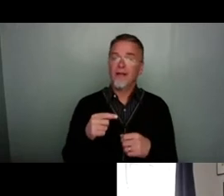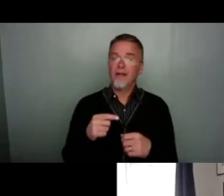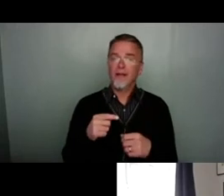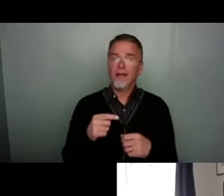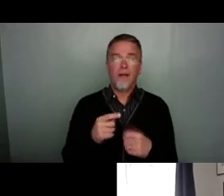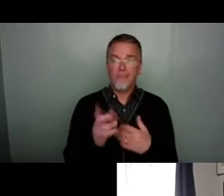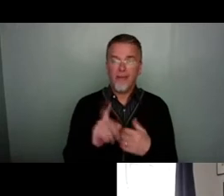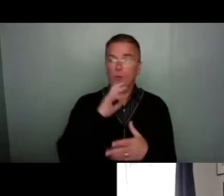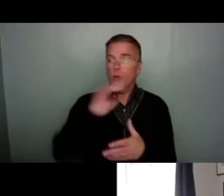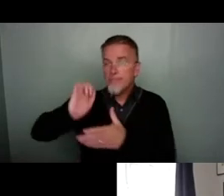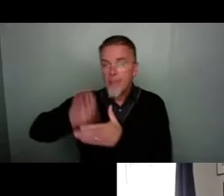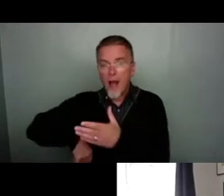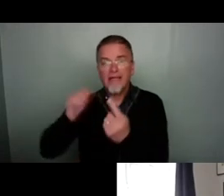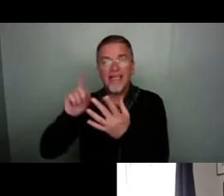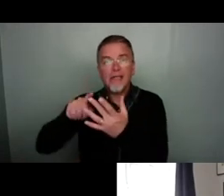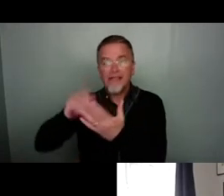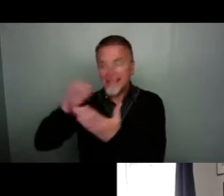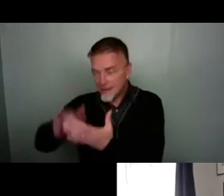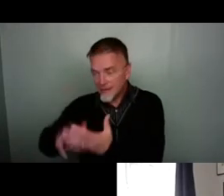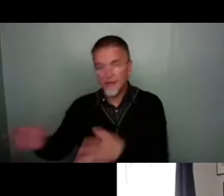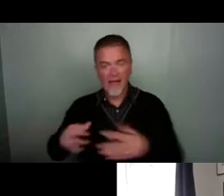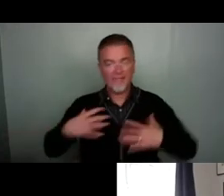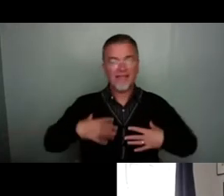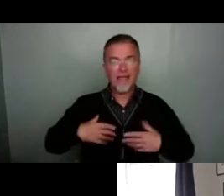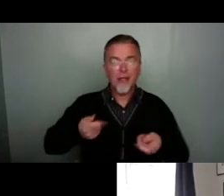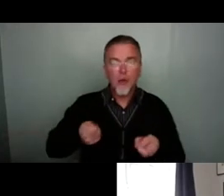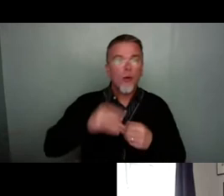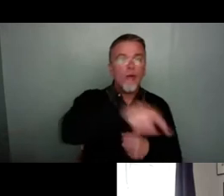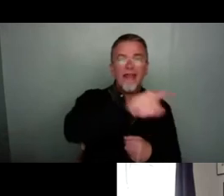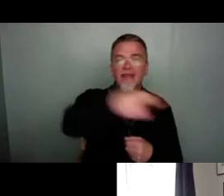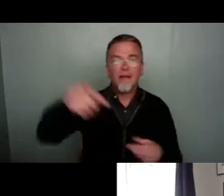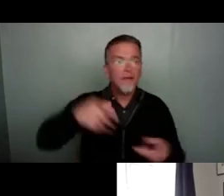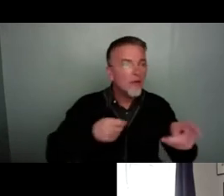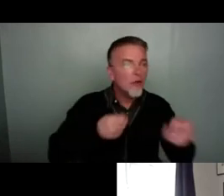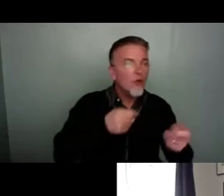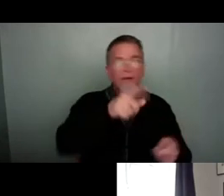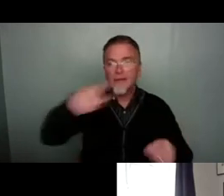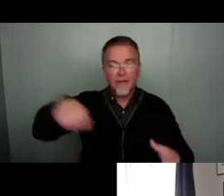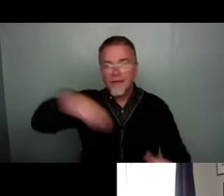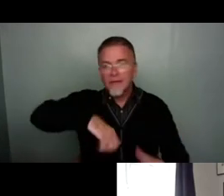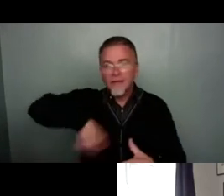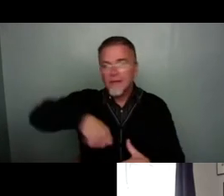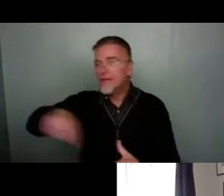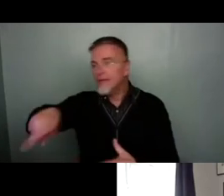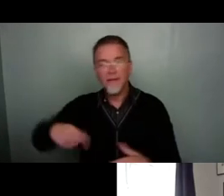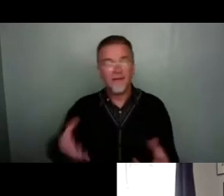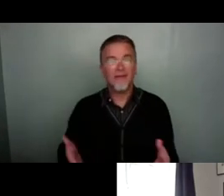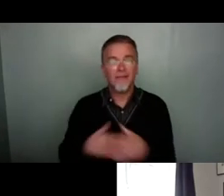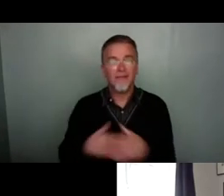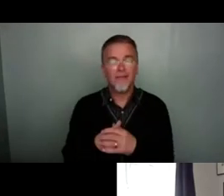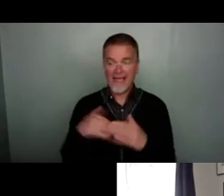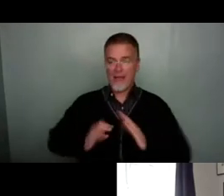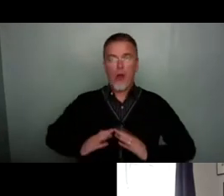people would buy the ingredients and do a physical cook-along in their, in their homes. And then, you know, you had